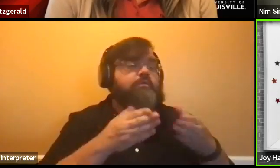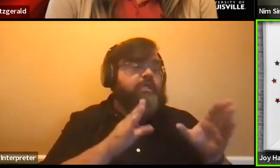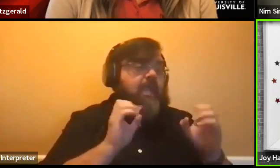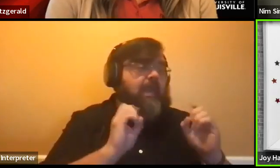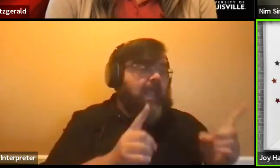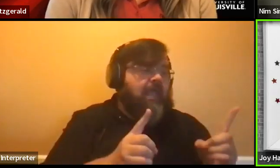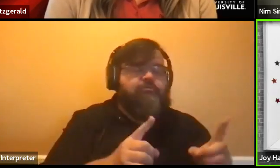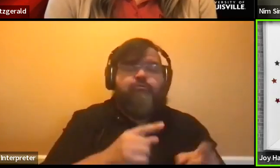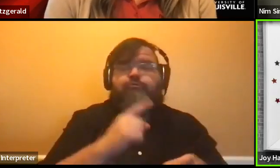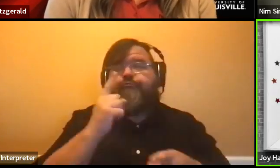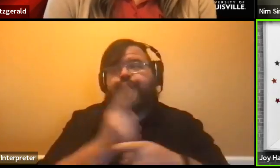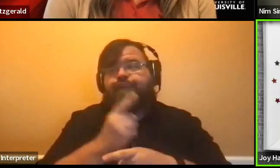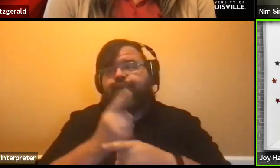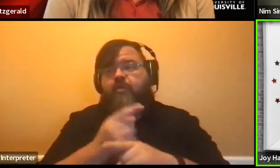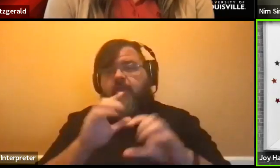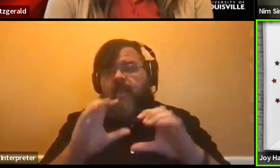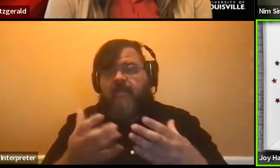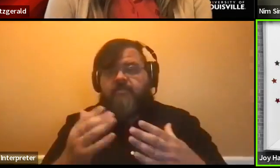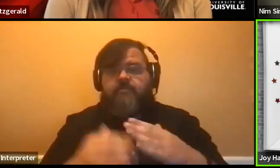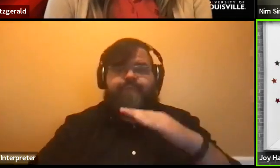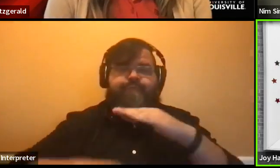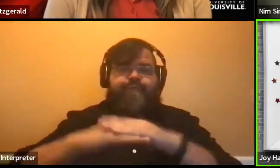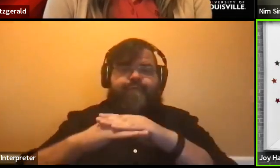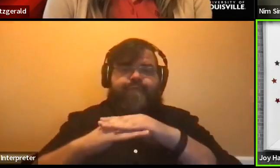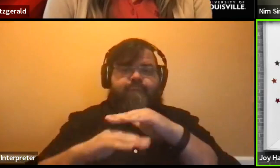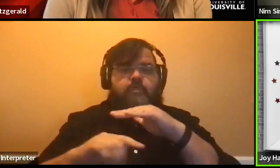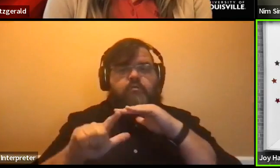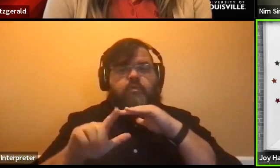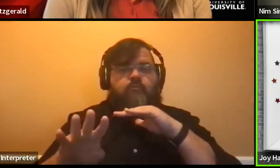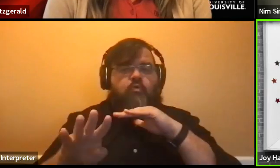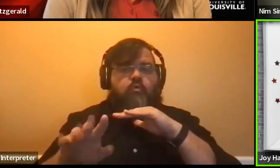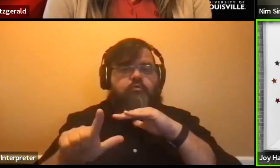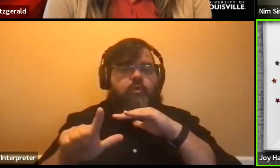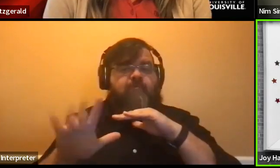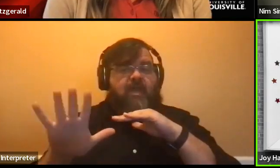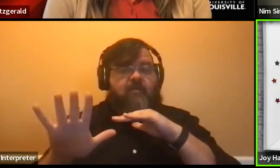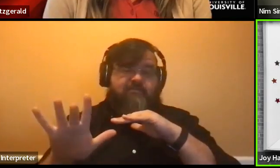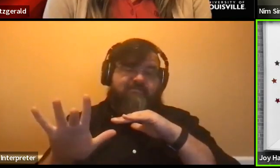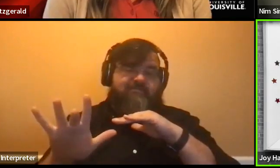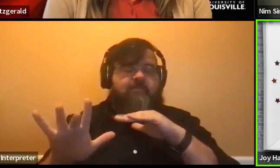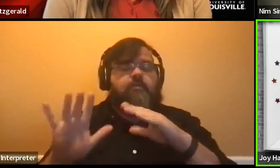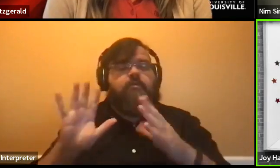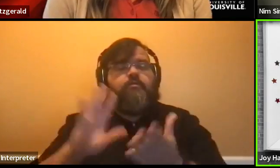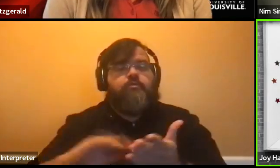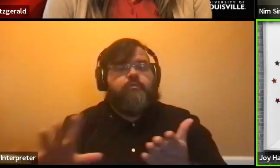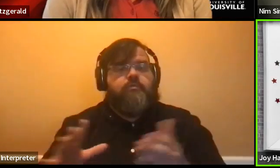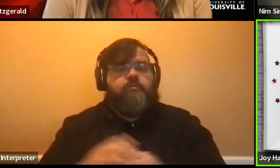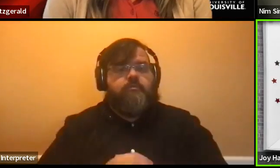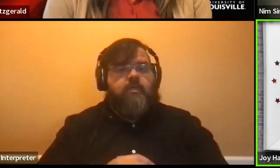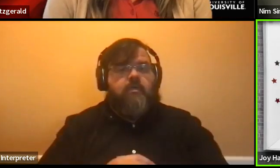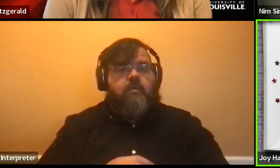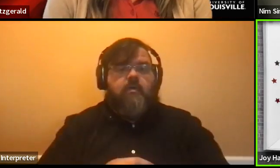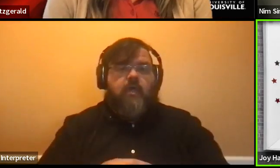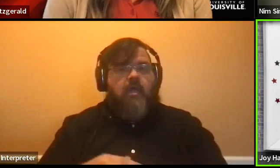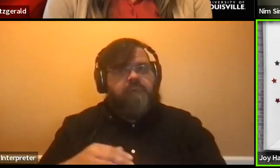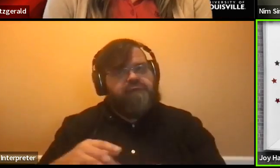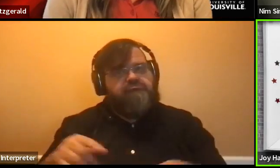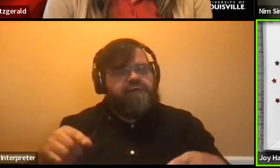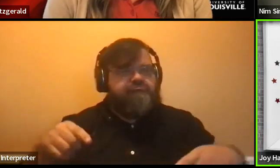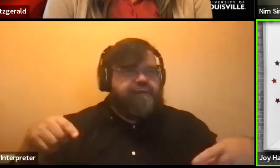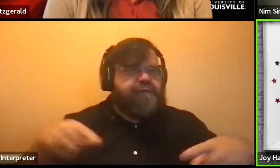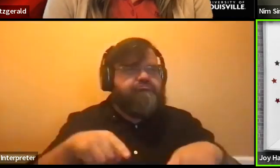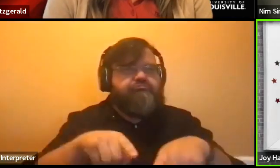courses are limited to 24 or 25 students. The interdisciplinary honors seminars are limited to 16 students.